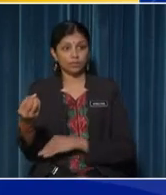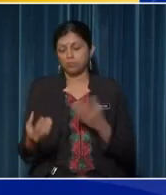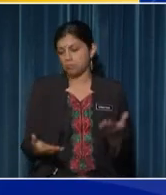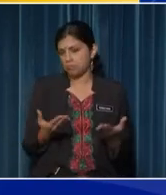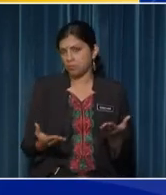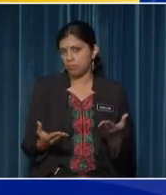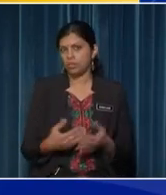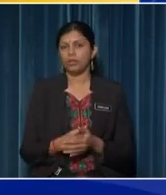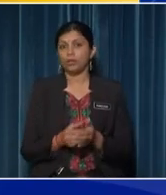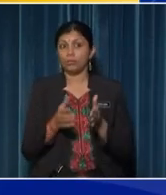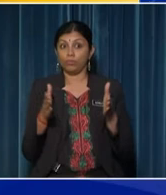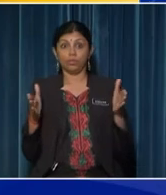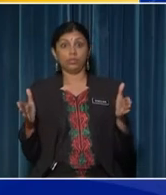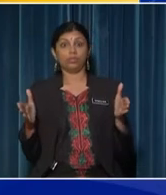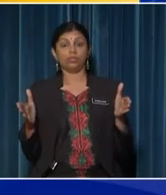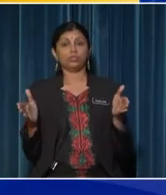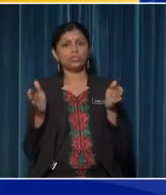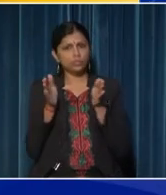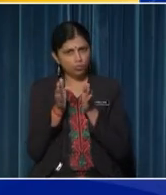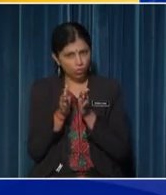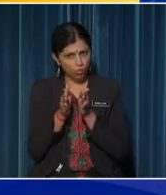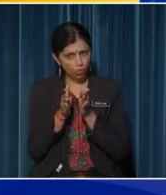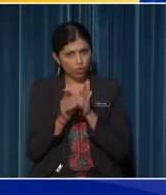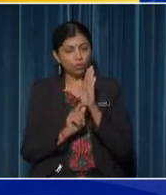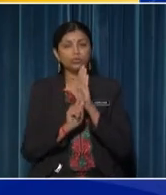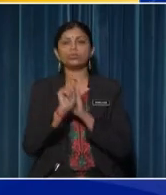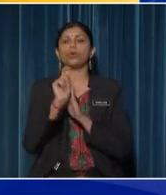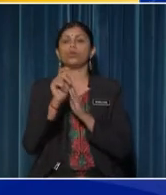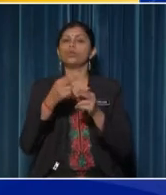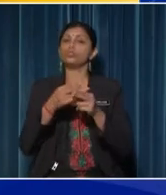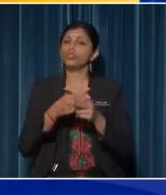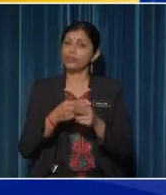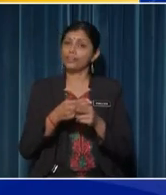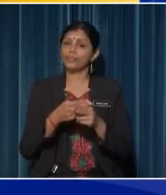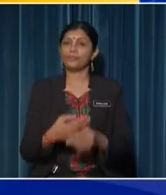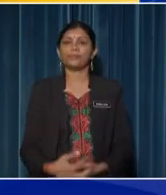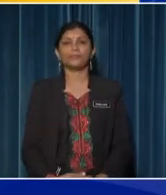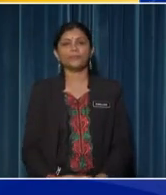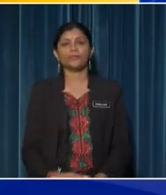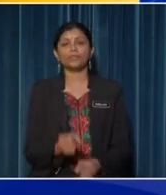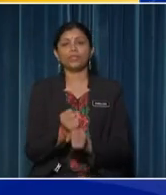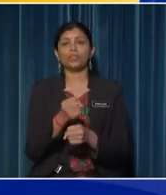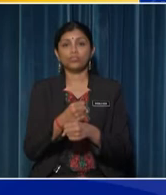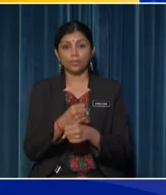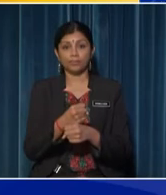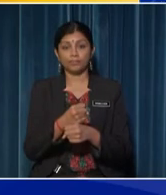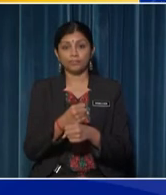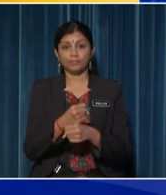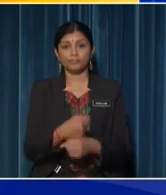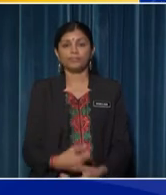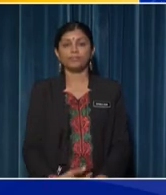whether it is big, small, tall or short The shape such as whether